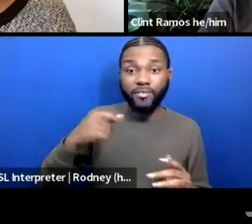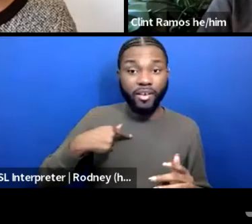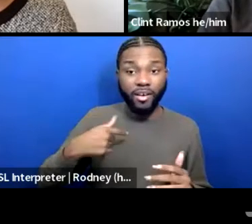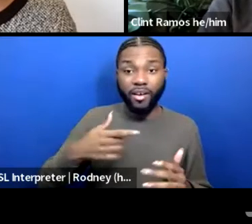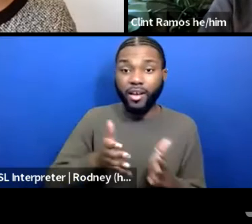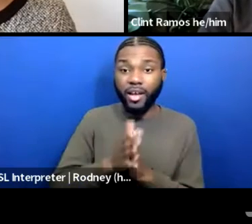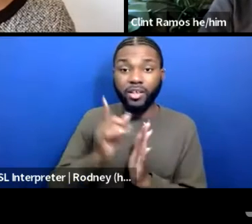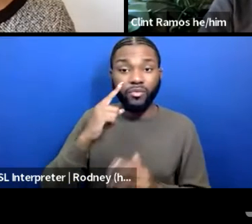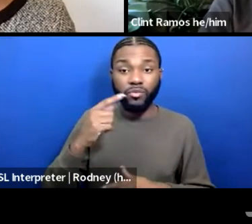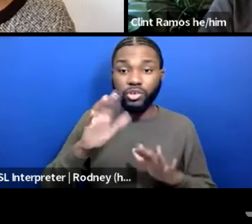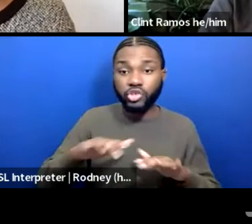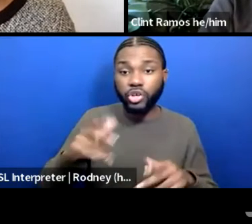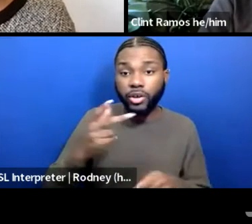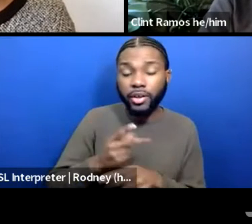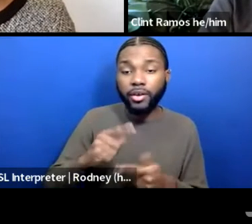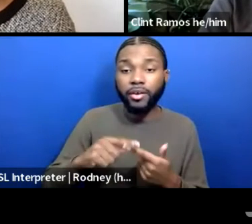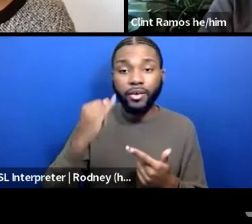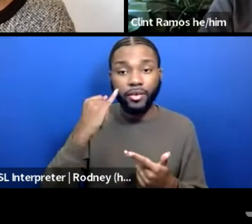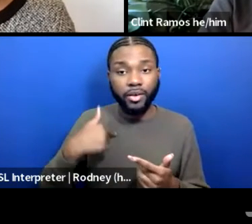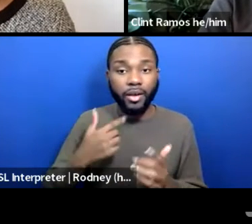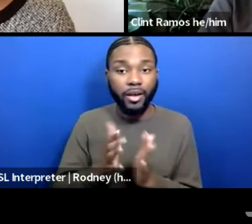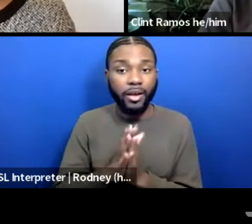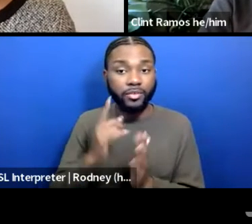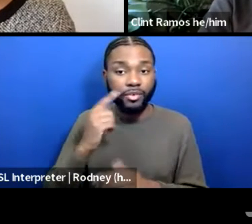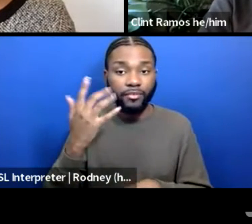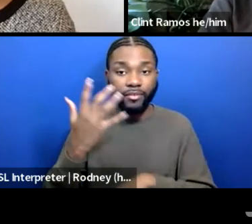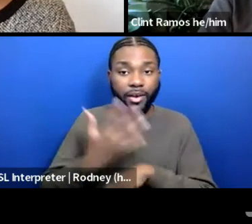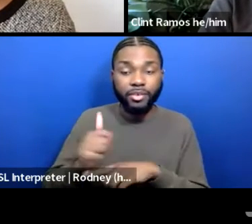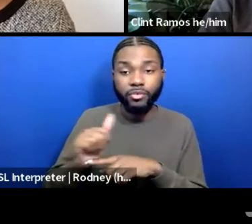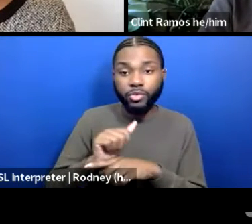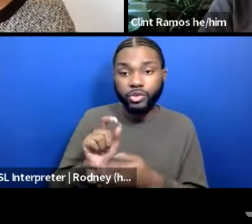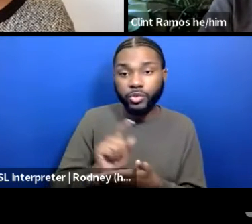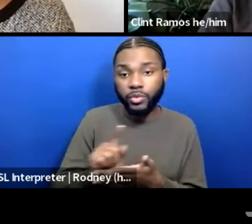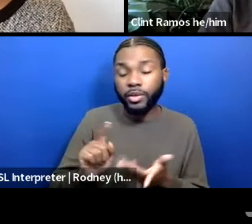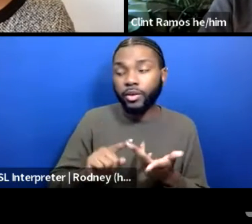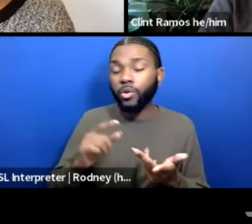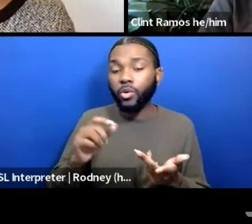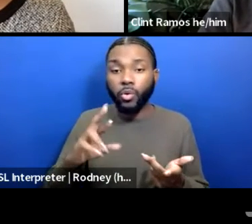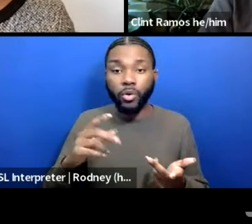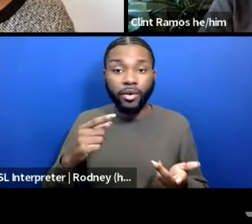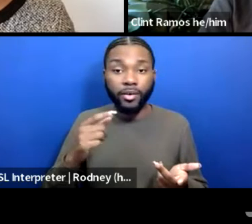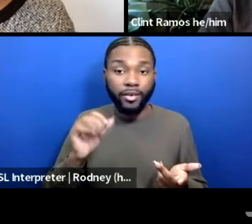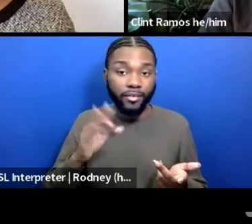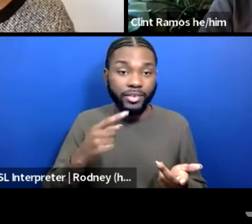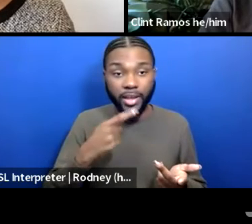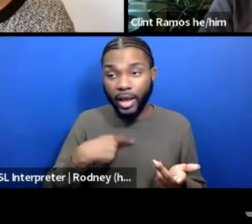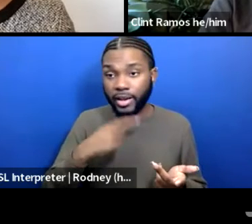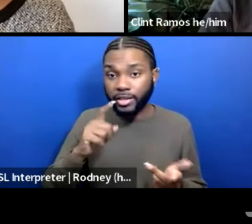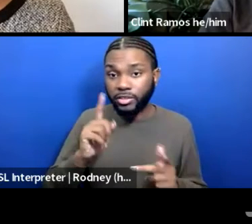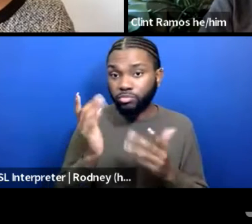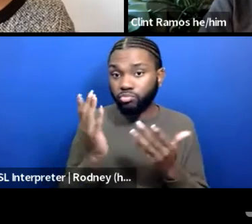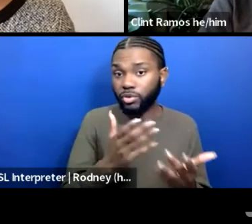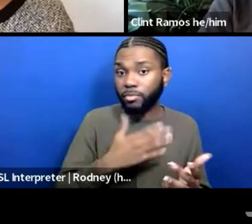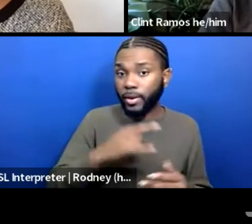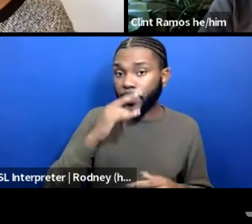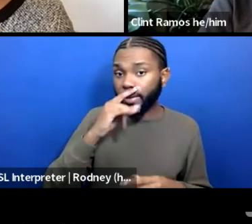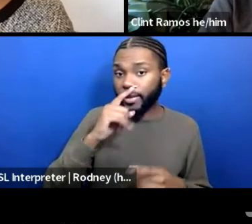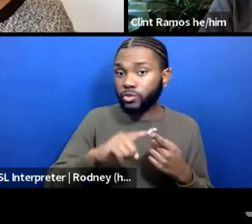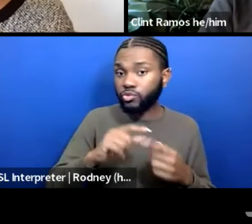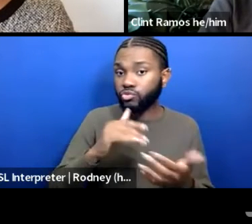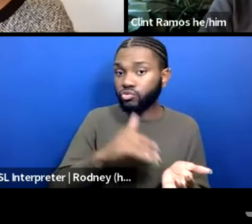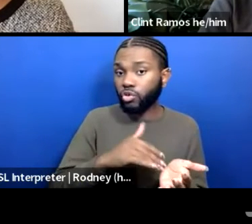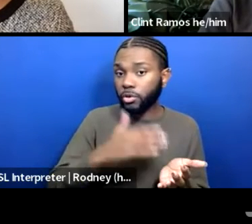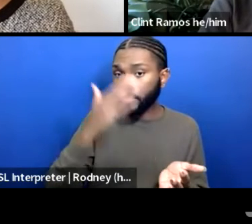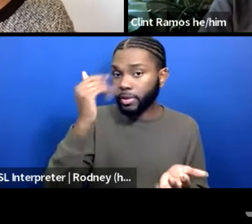for five-day rehearsal weeks, if I ask for, can I take my kid to the doctor, they might've been exposed to COVID. If I ask for these things,